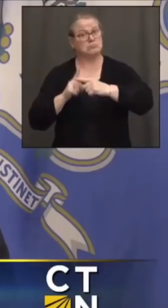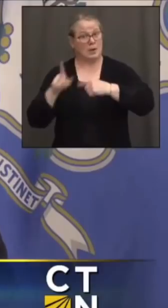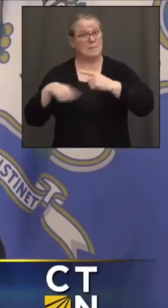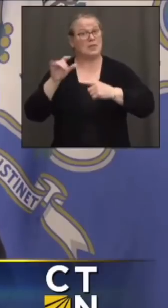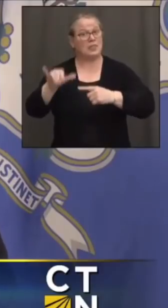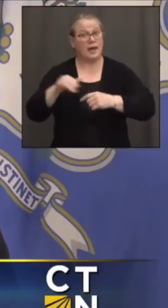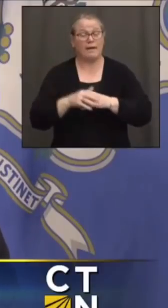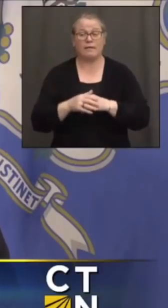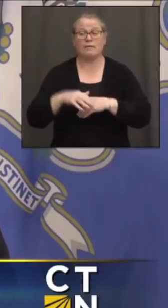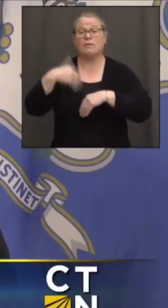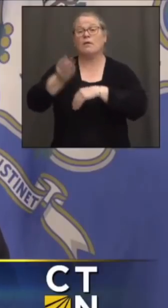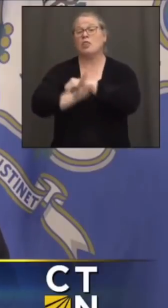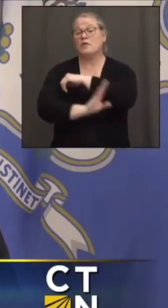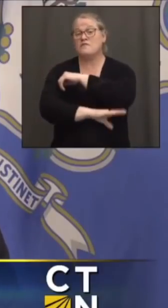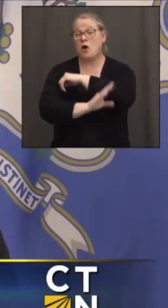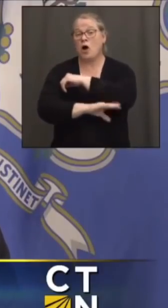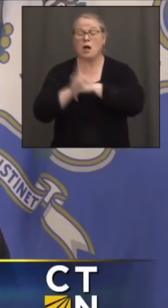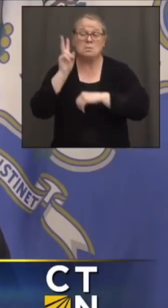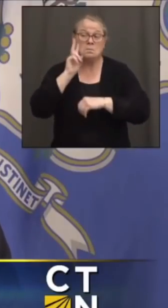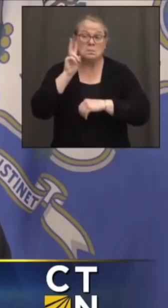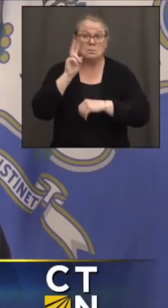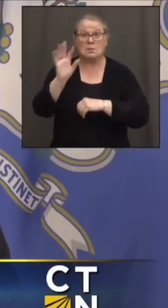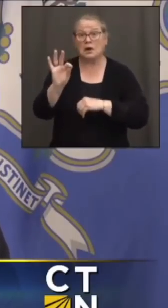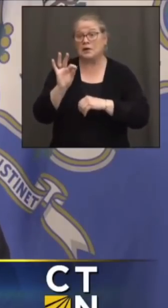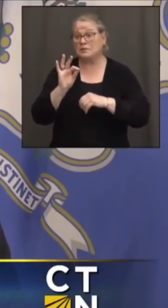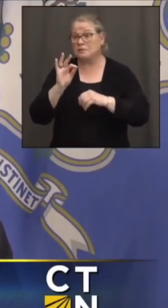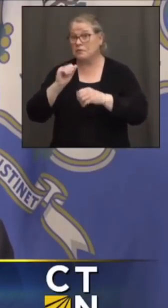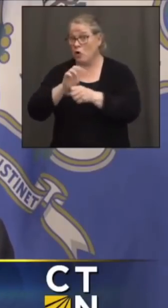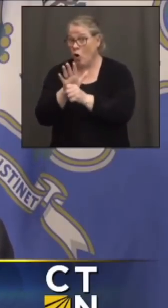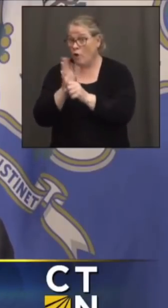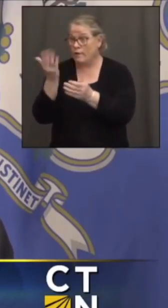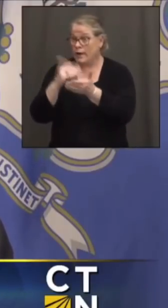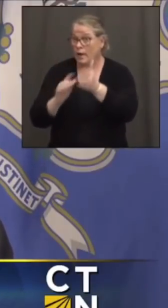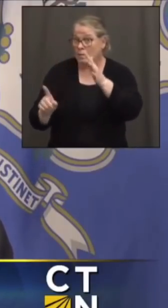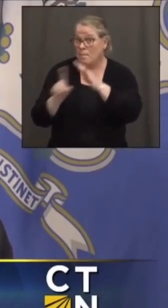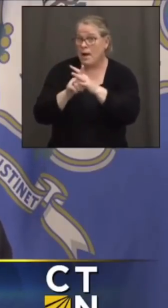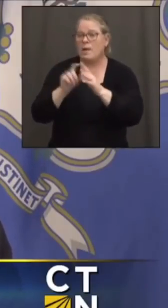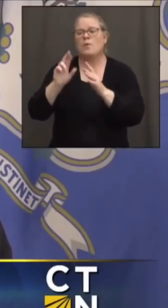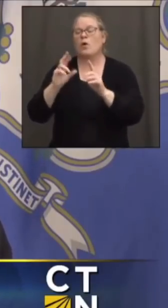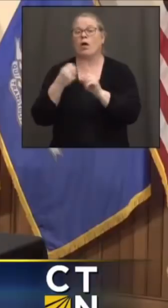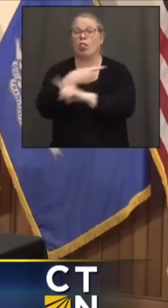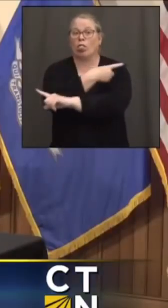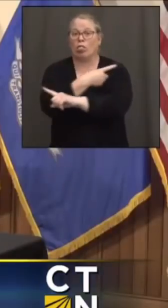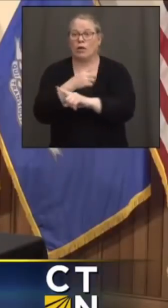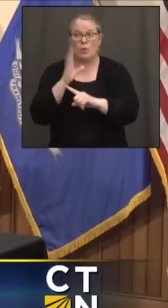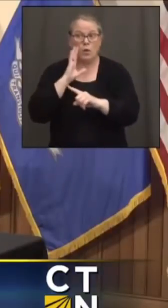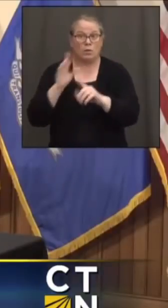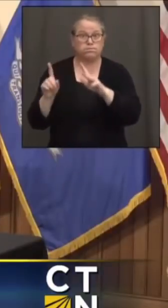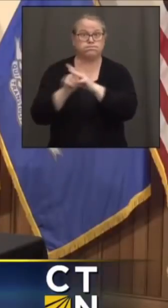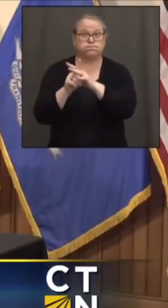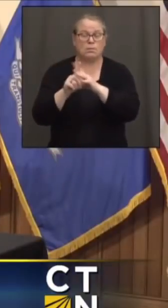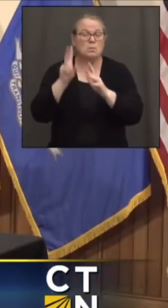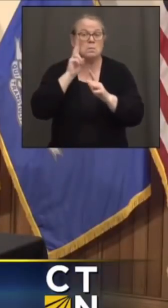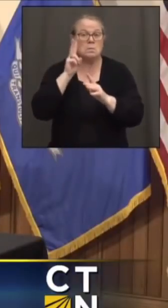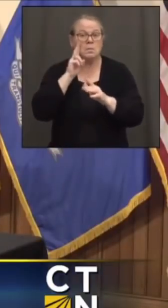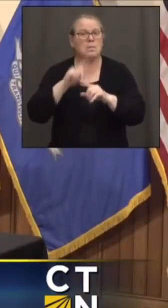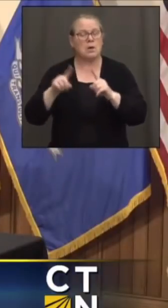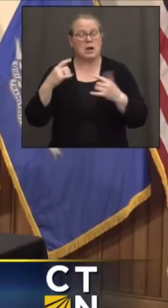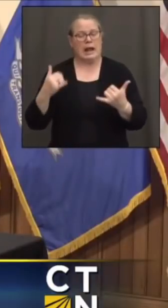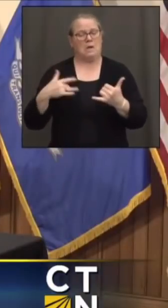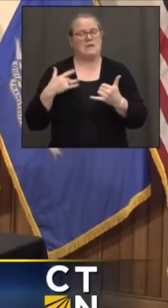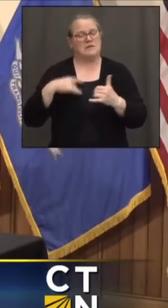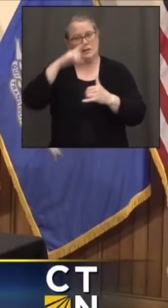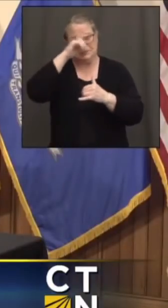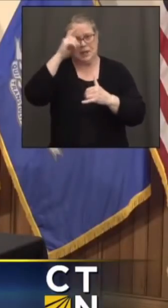variants or anything that make us worry. But right now, I think it's a good summer. And my point, and also kind of to that